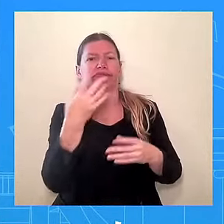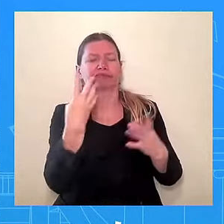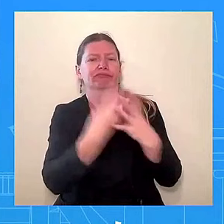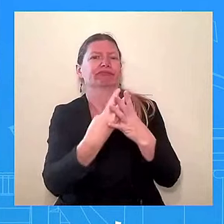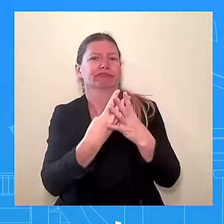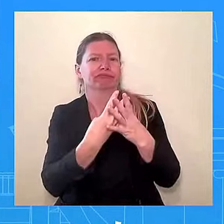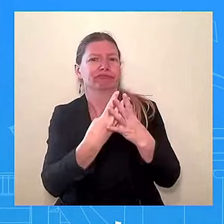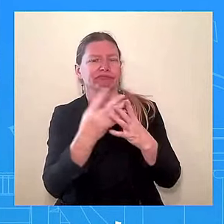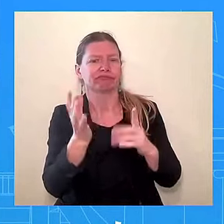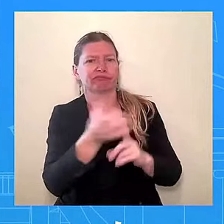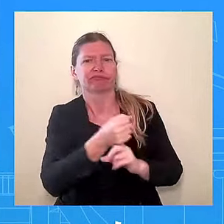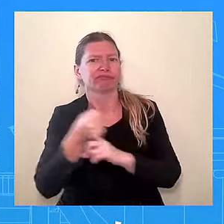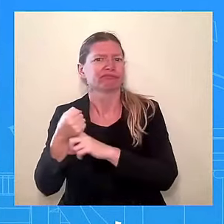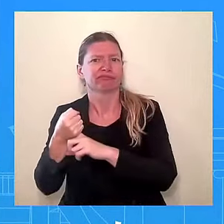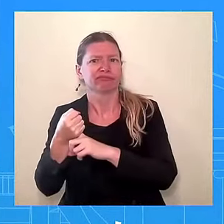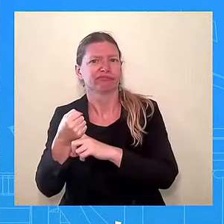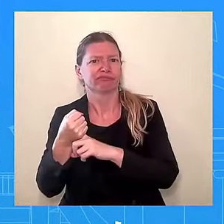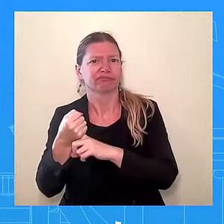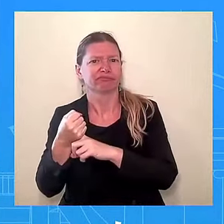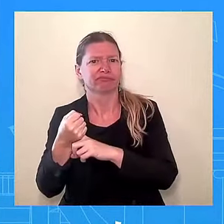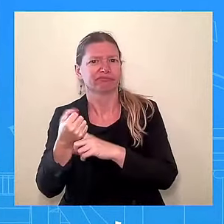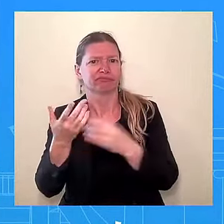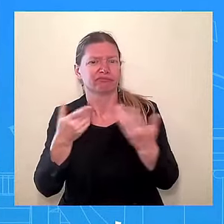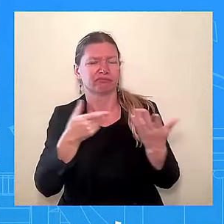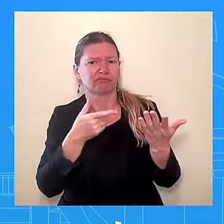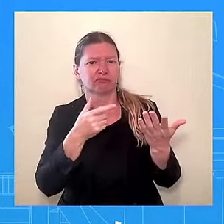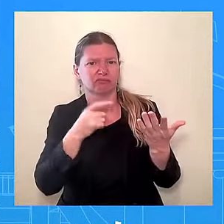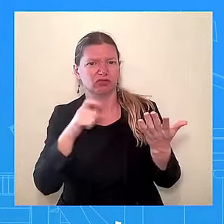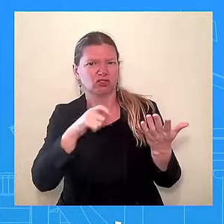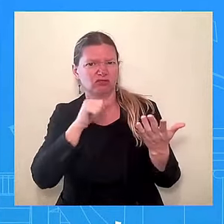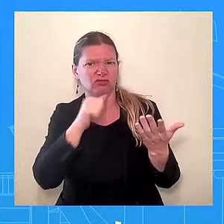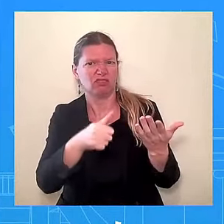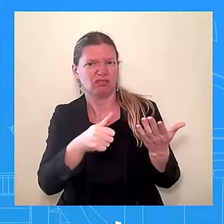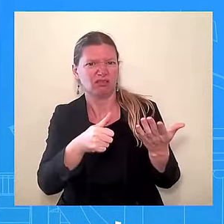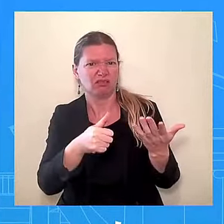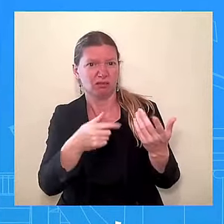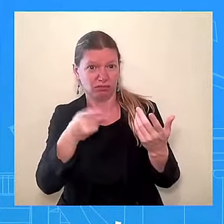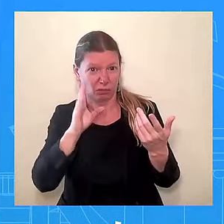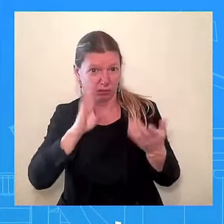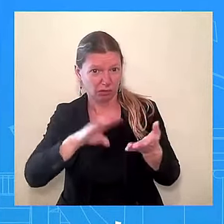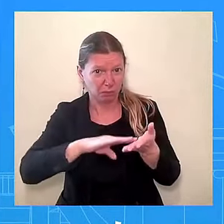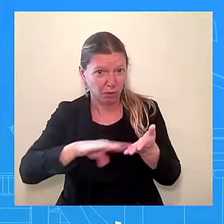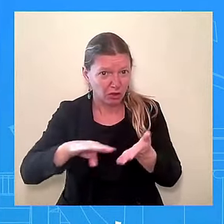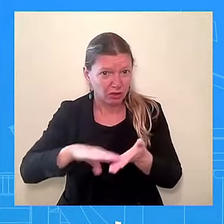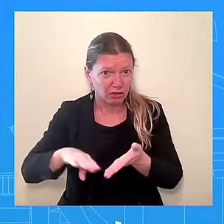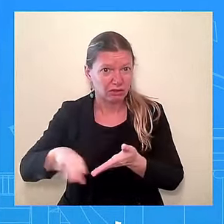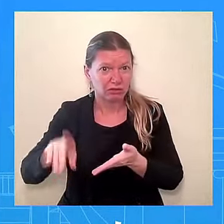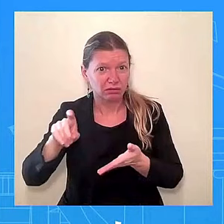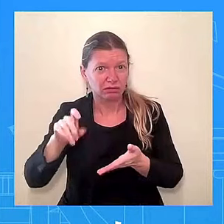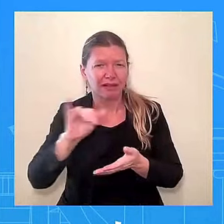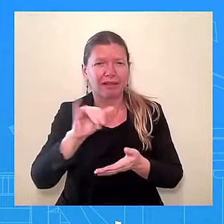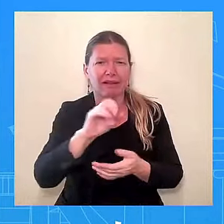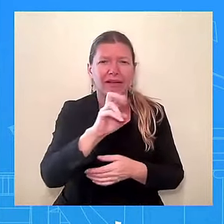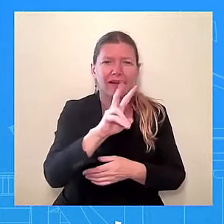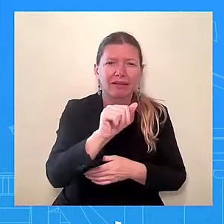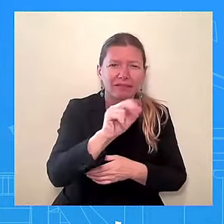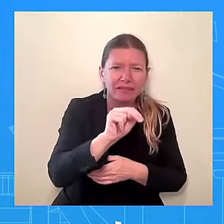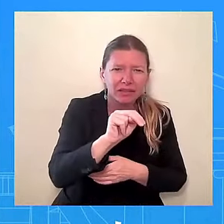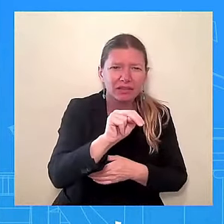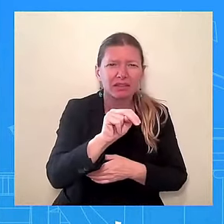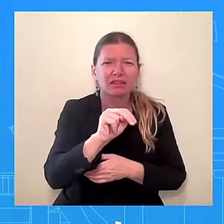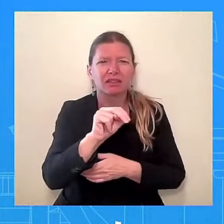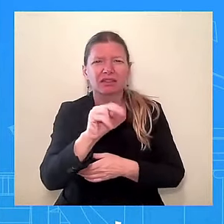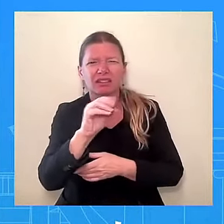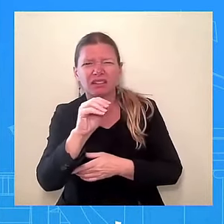efforts in terms of trying to win their release right now? So, I'm going to just repeat a little bit of what my colleague said just moments ago,